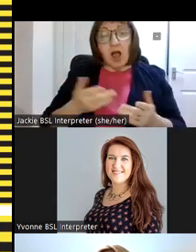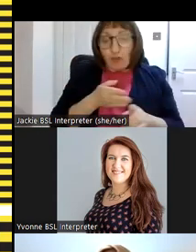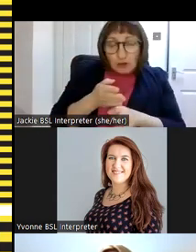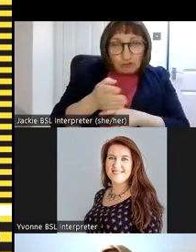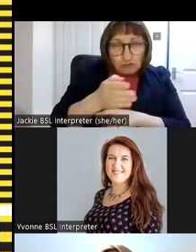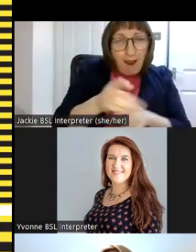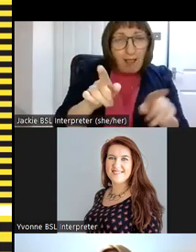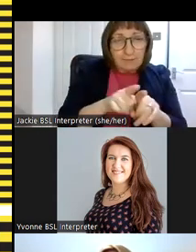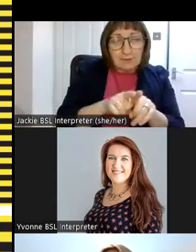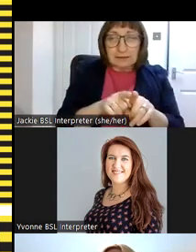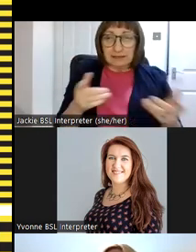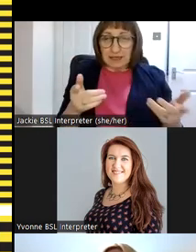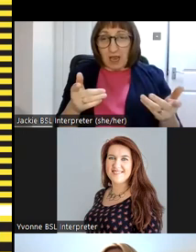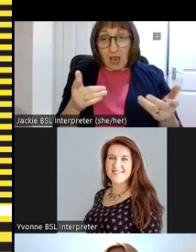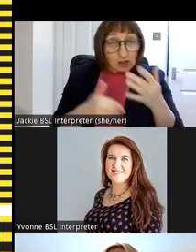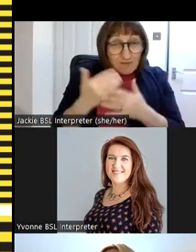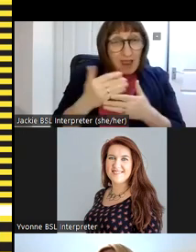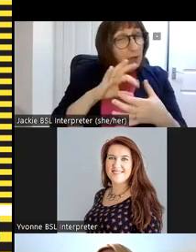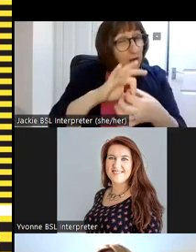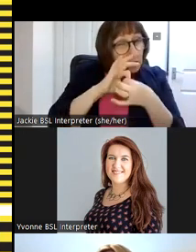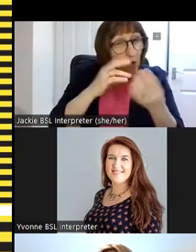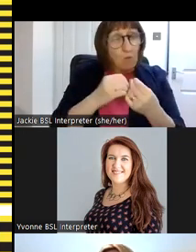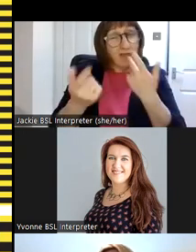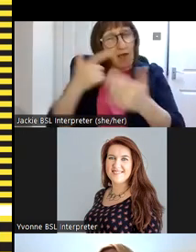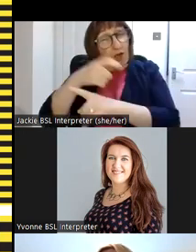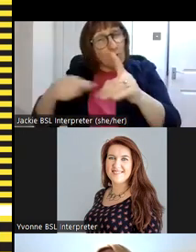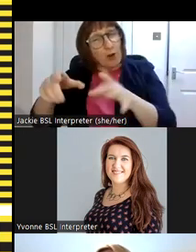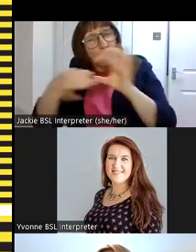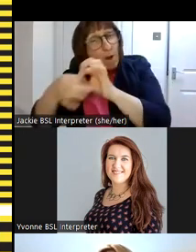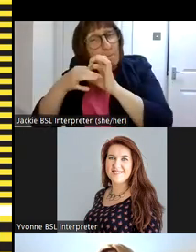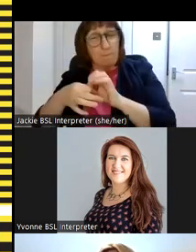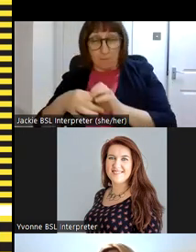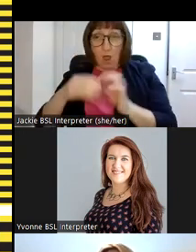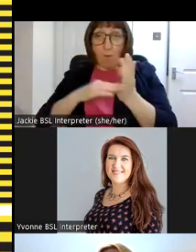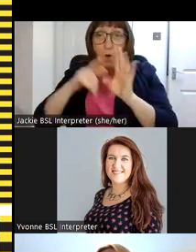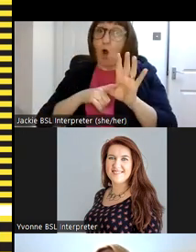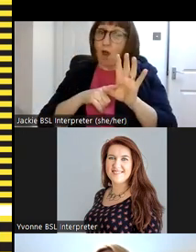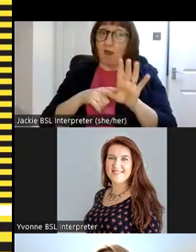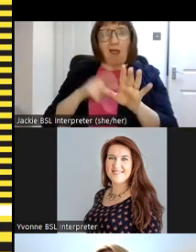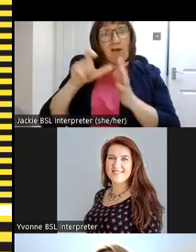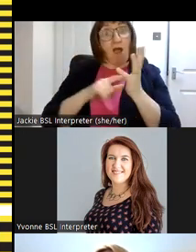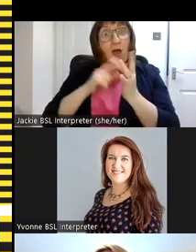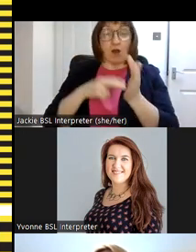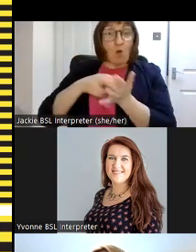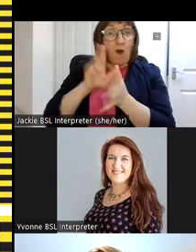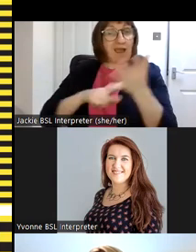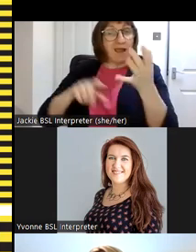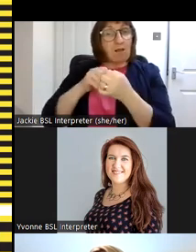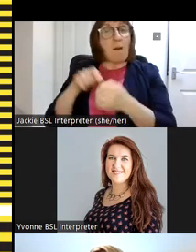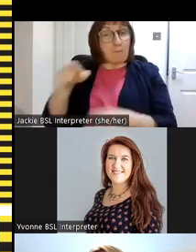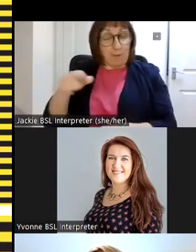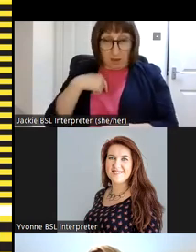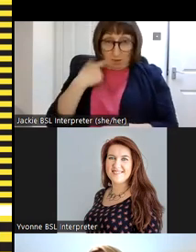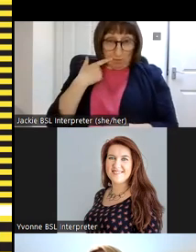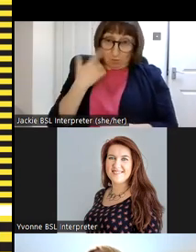again um developed in collaboration with another community group which is the my colon walking club and they are accredited